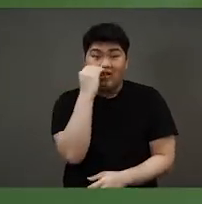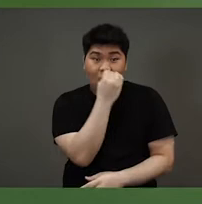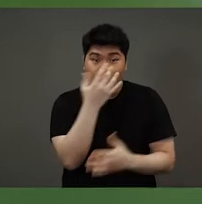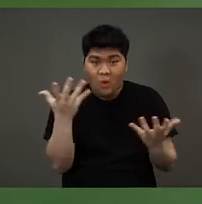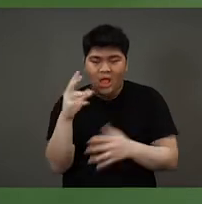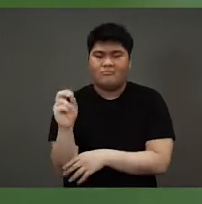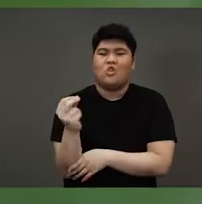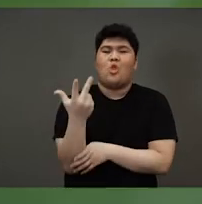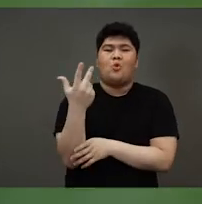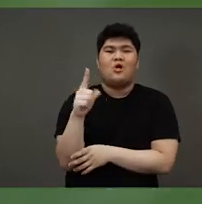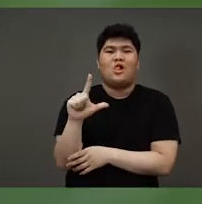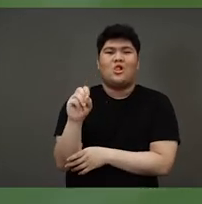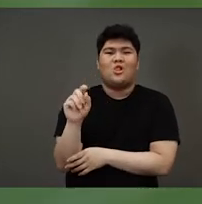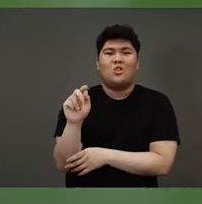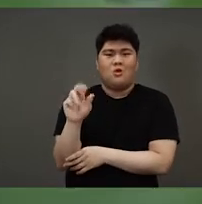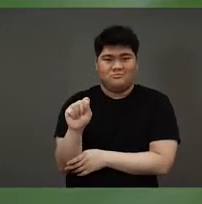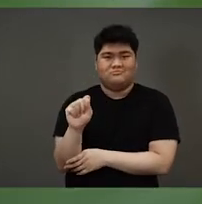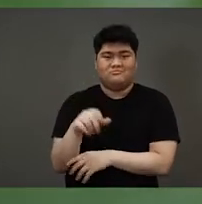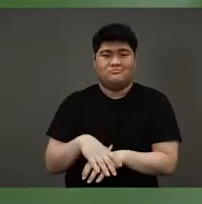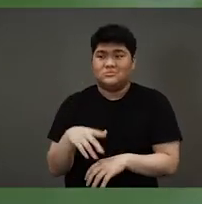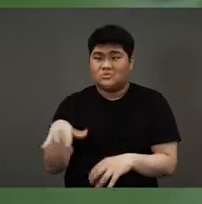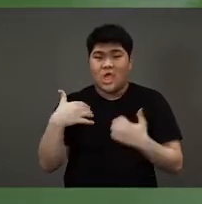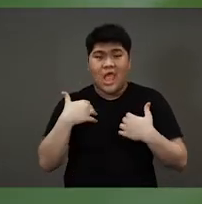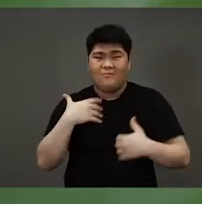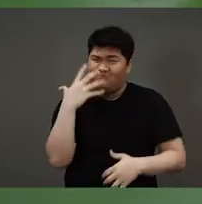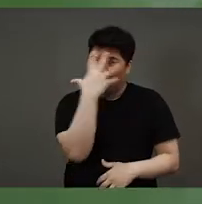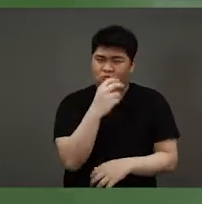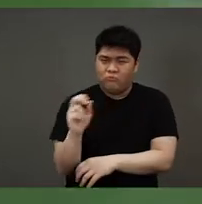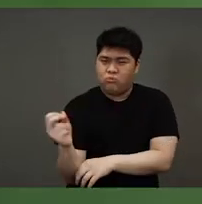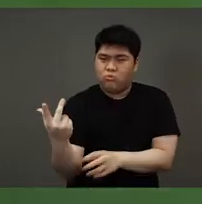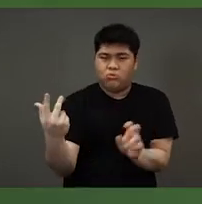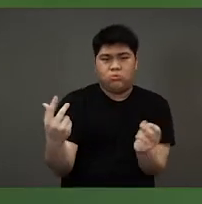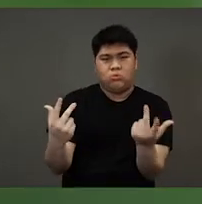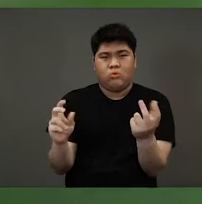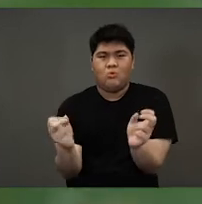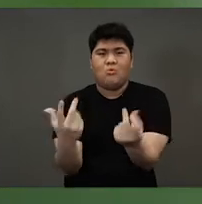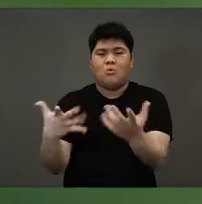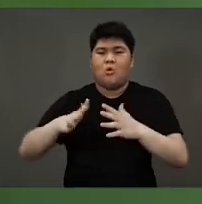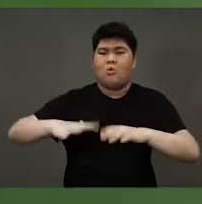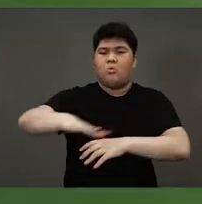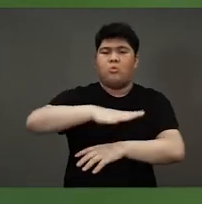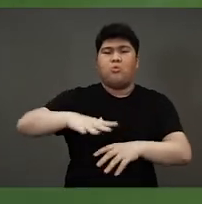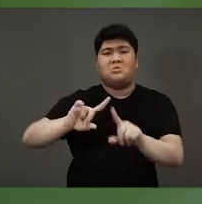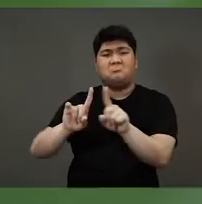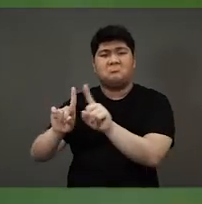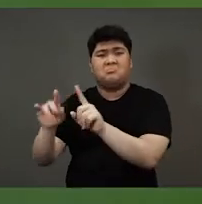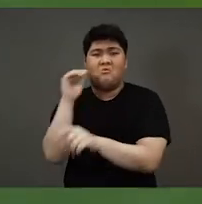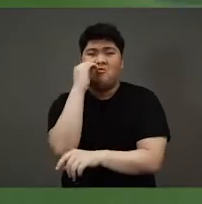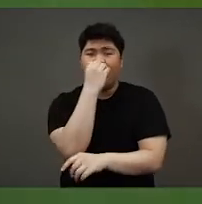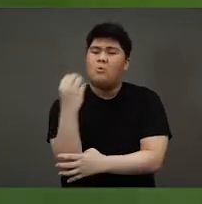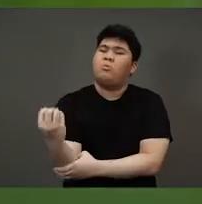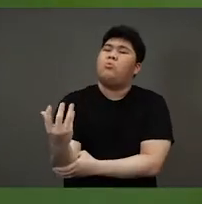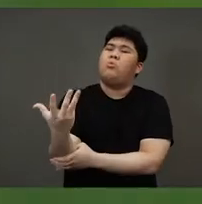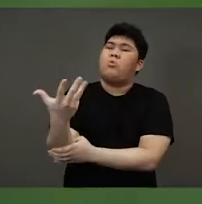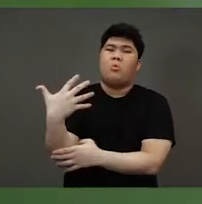Now in this magical kingdom, there was a beautiful lotus pond with many, many different types of lotus flowers blossoming.